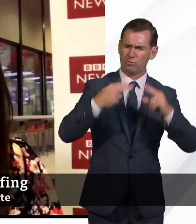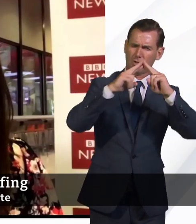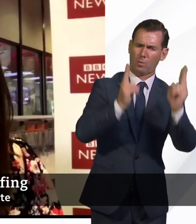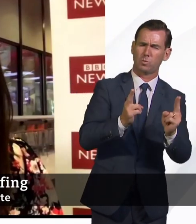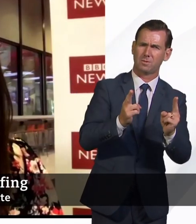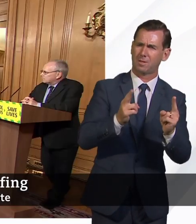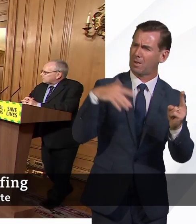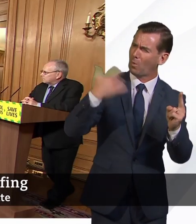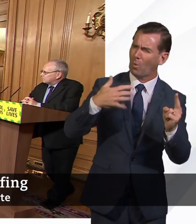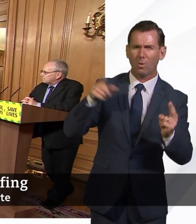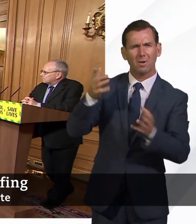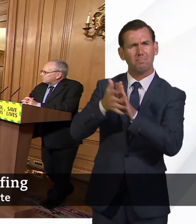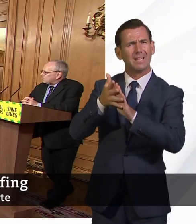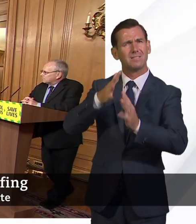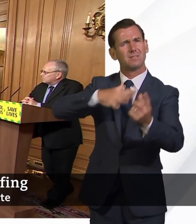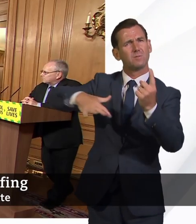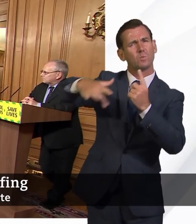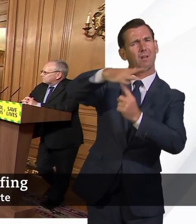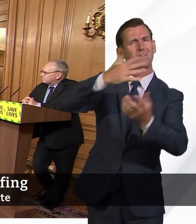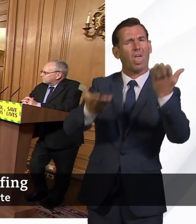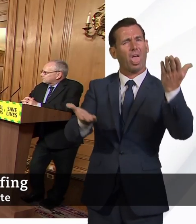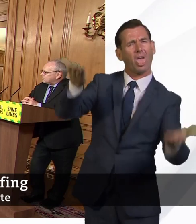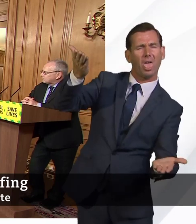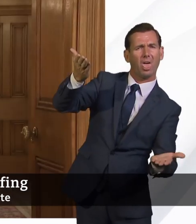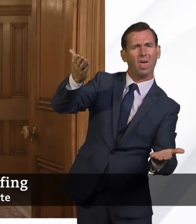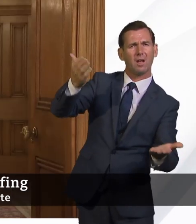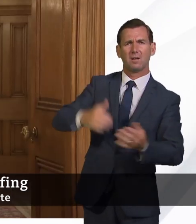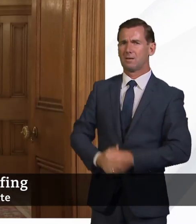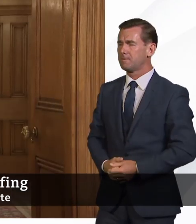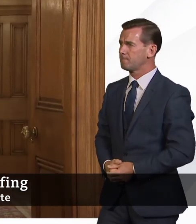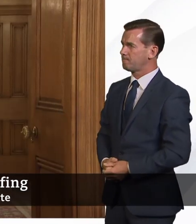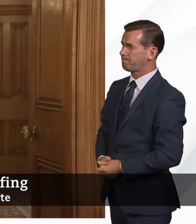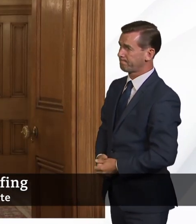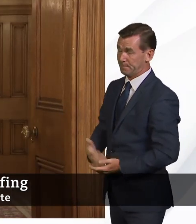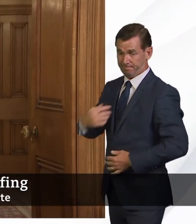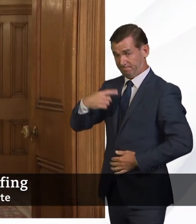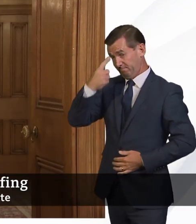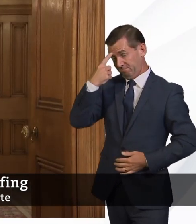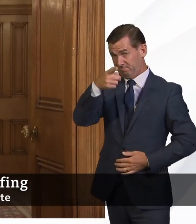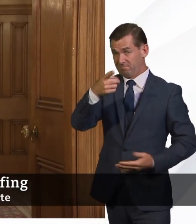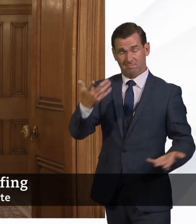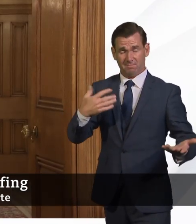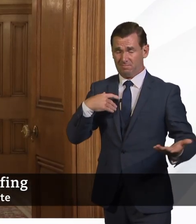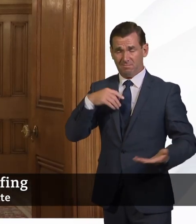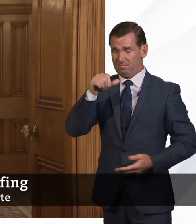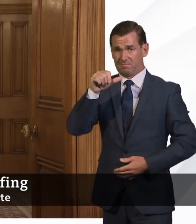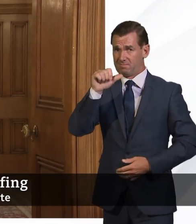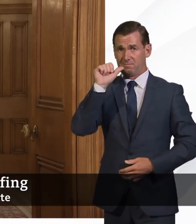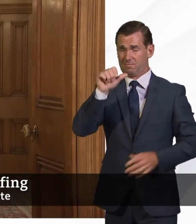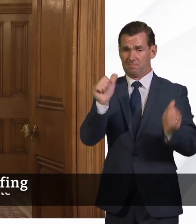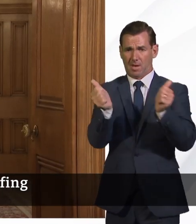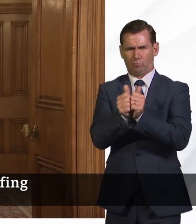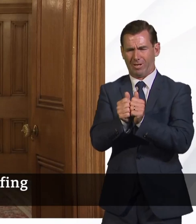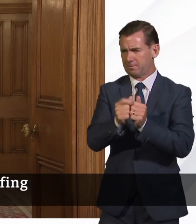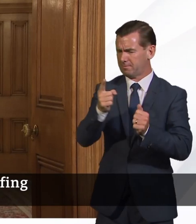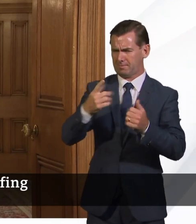inequalities? First of all, I'll have a go at that, Catherine. Yes, I agree that more always needs to be done to deal with health